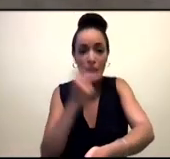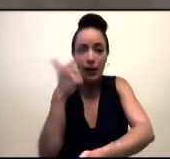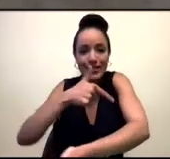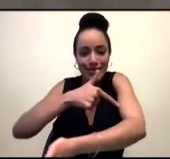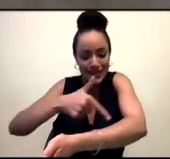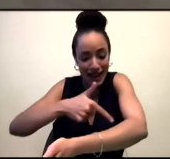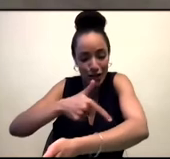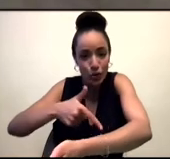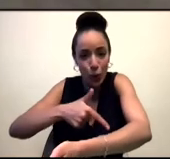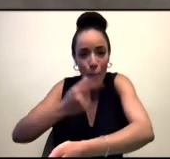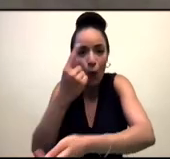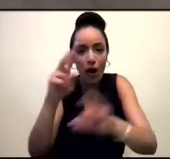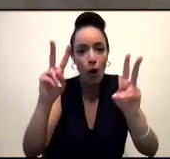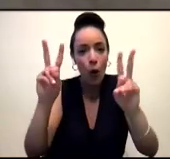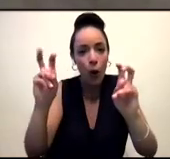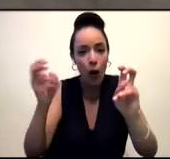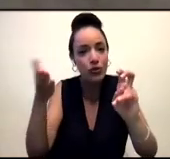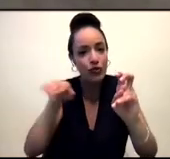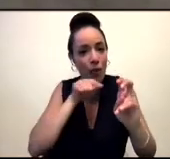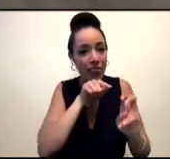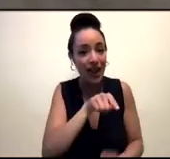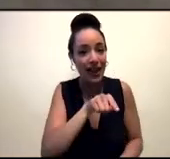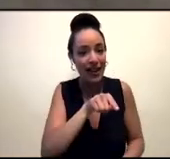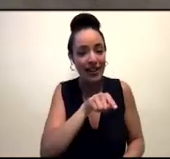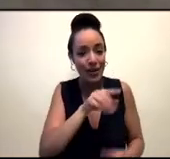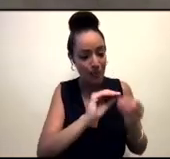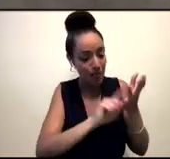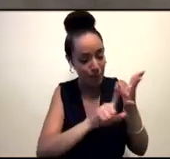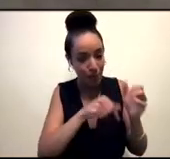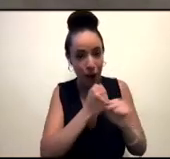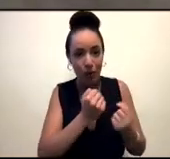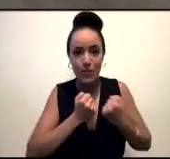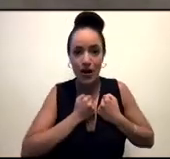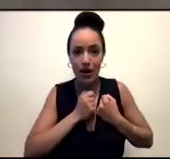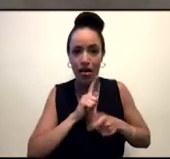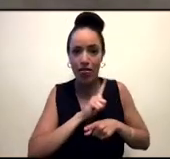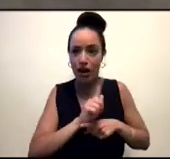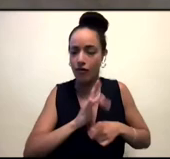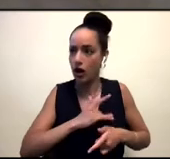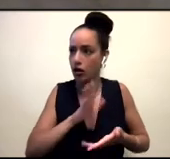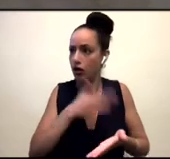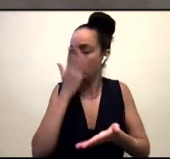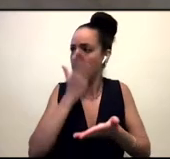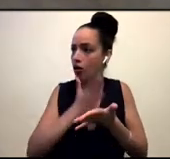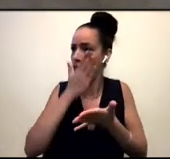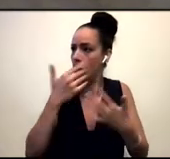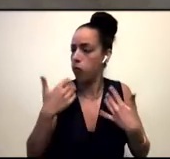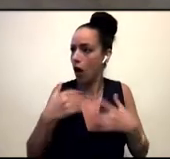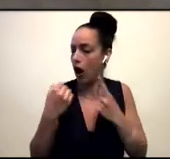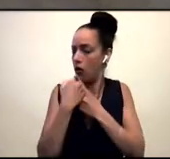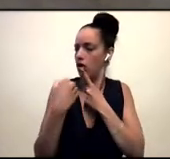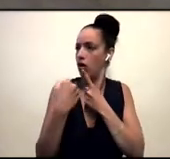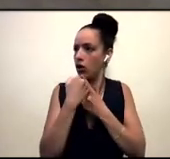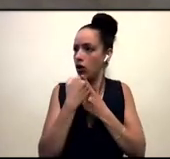And I think that really made it concrete for me, that I can't do anything half, I can't do anything without intention,